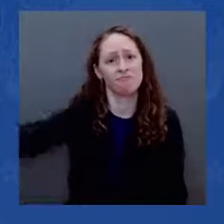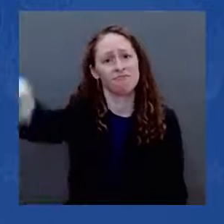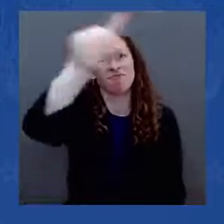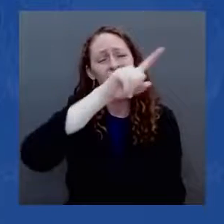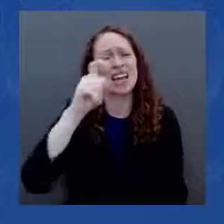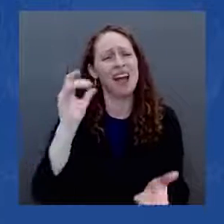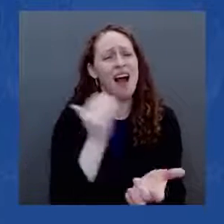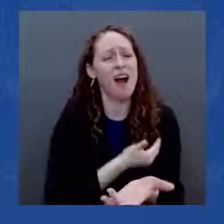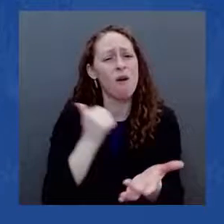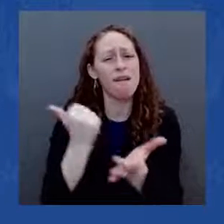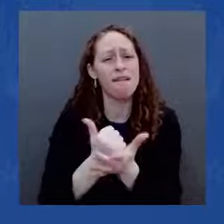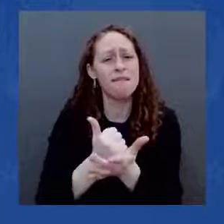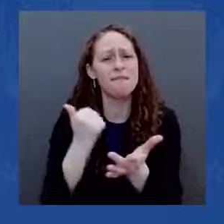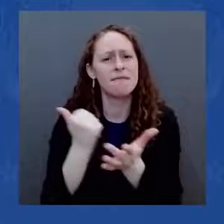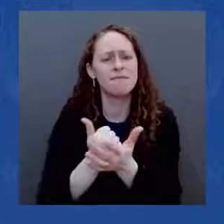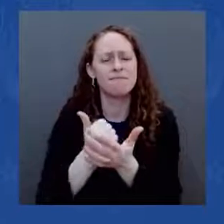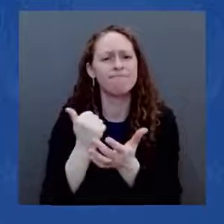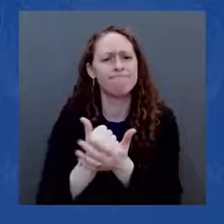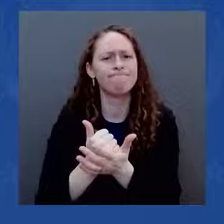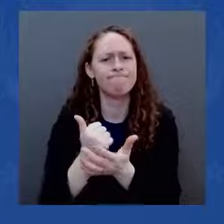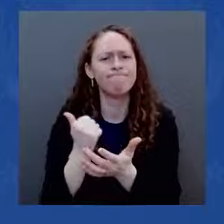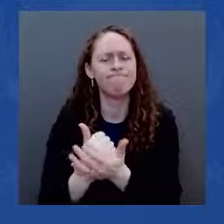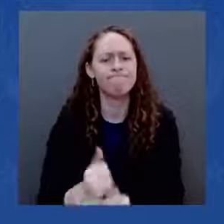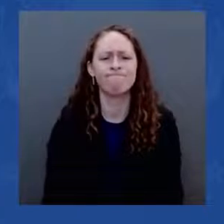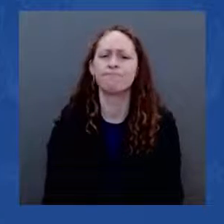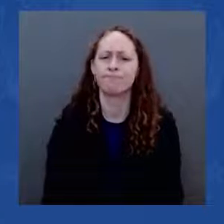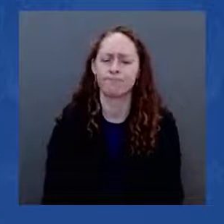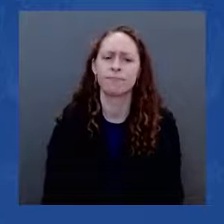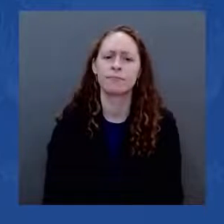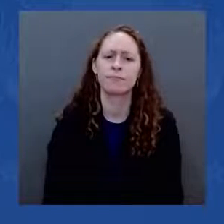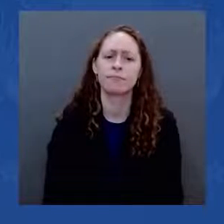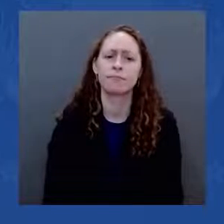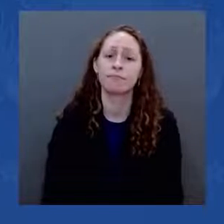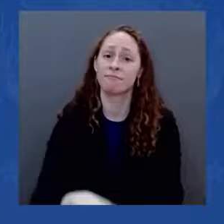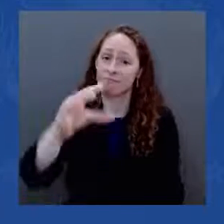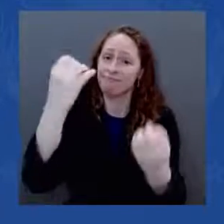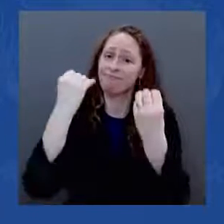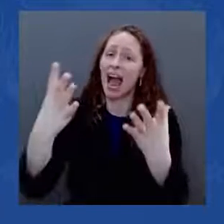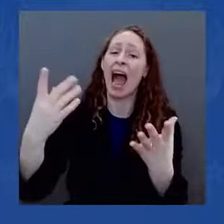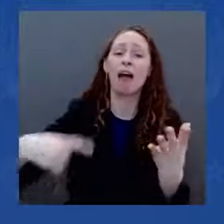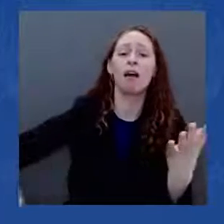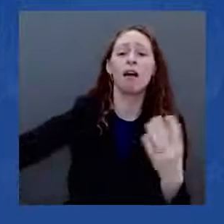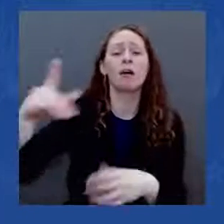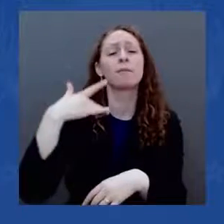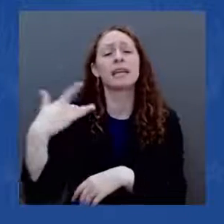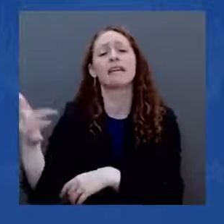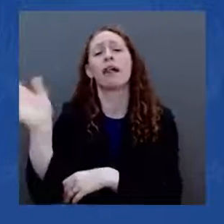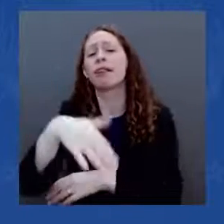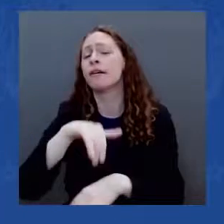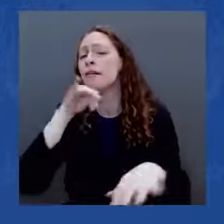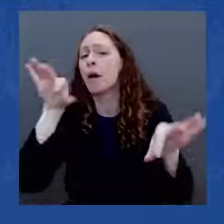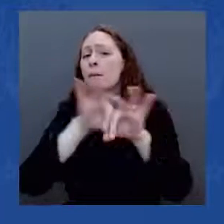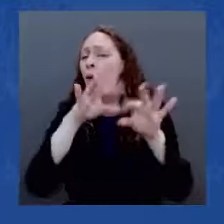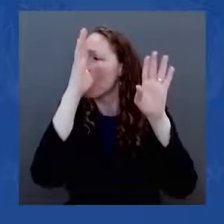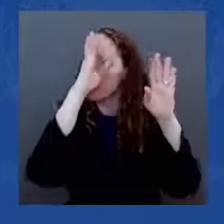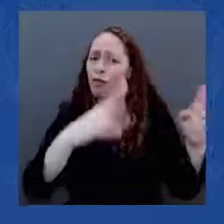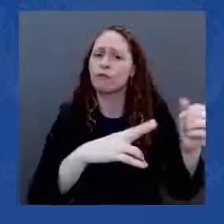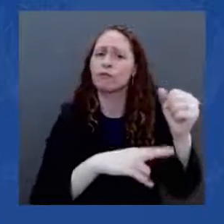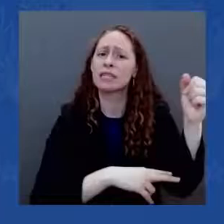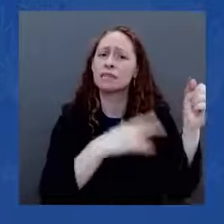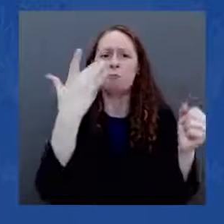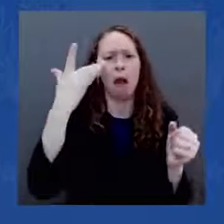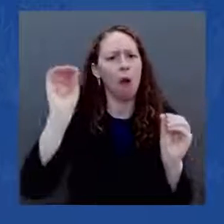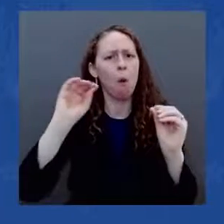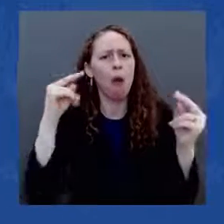that are often overlooked when decisions are being made. But they are essential for small towns, rural towns, farmers